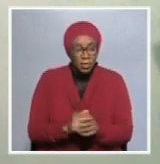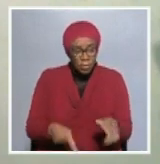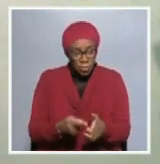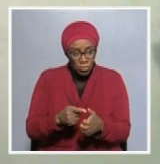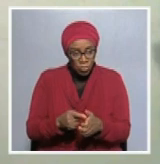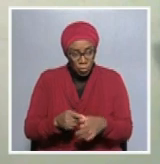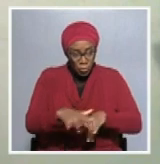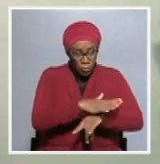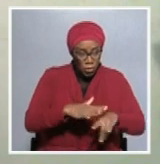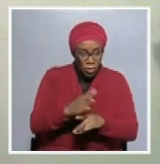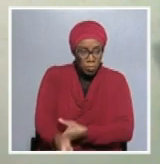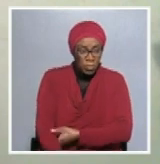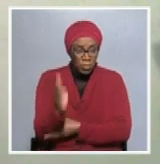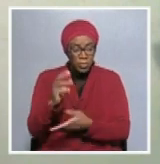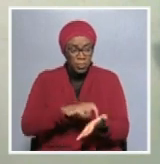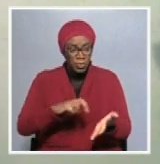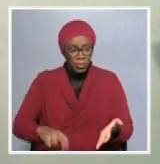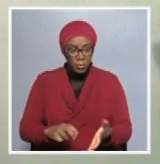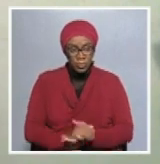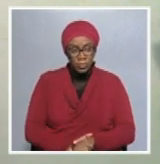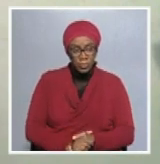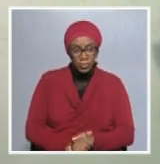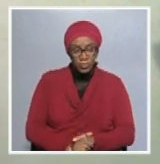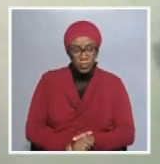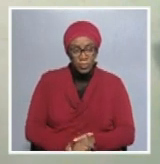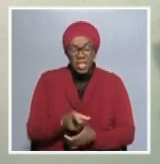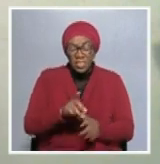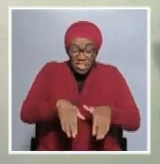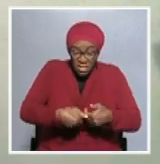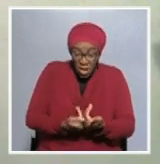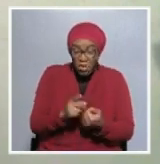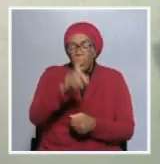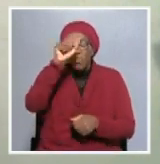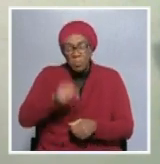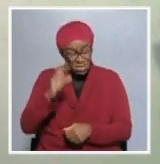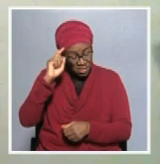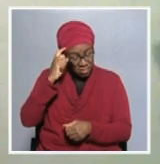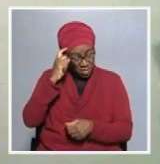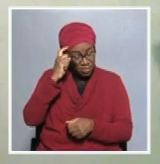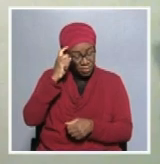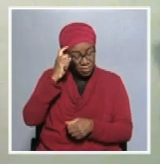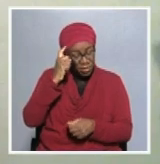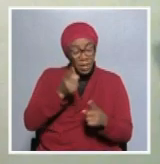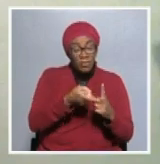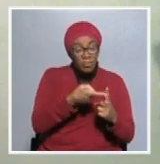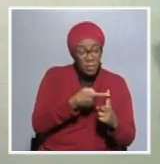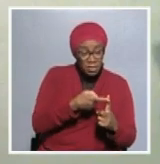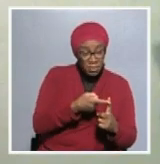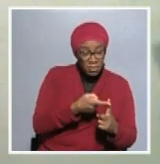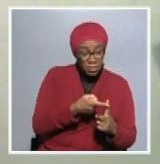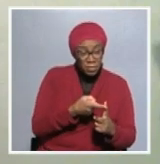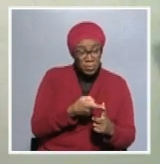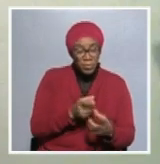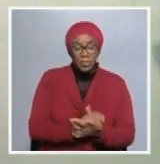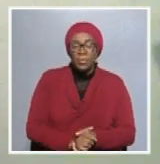Now, this is how you deal with the issue of the veterinary cordon fence. Yes, historically, it had so many other reasons on why we set it up. But